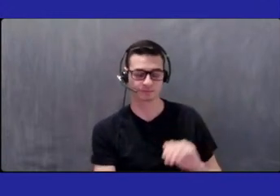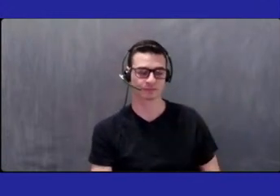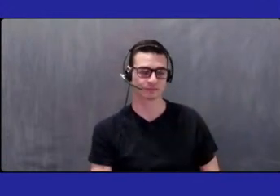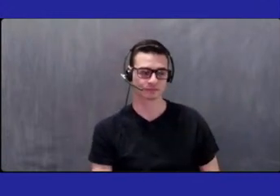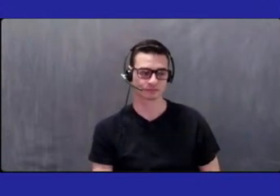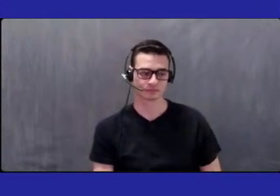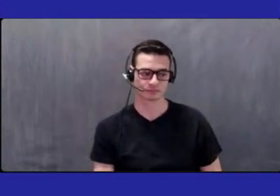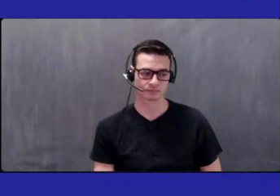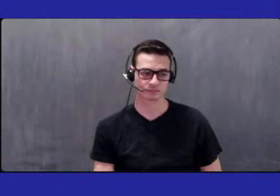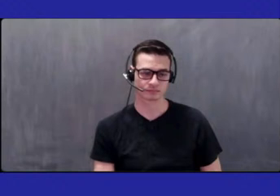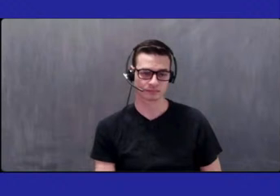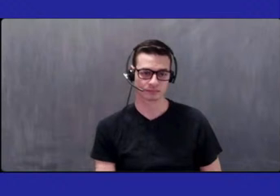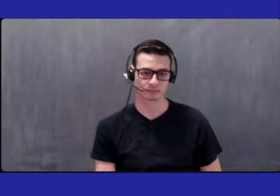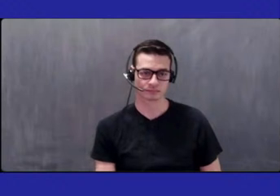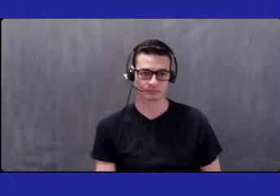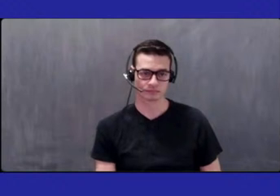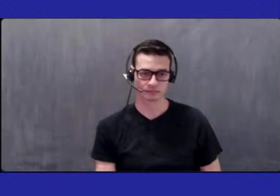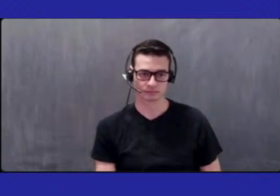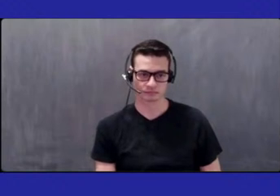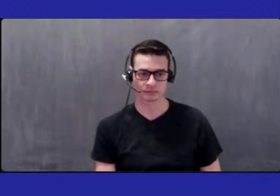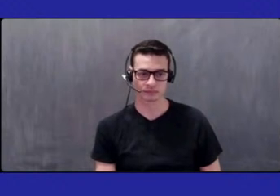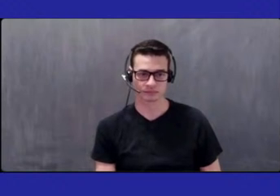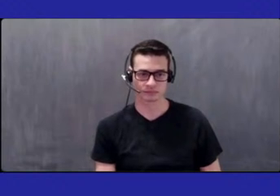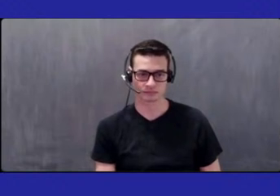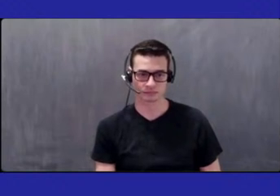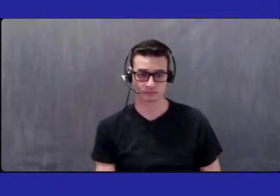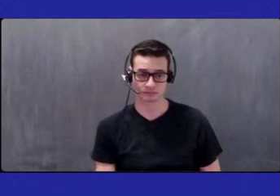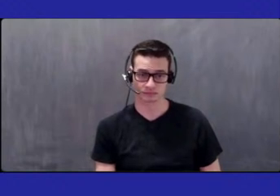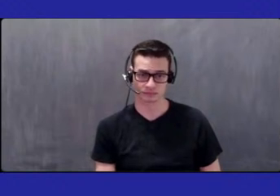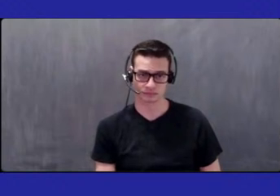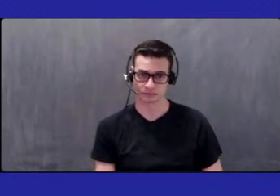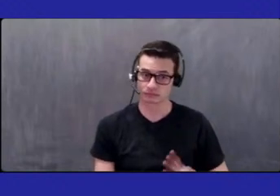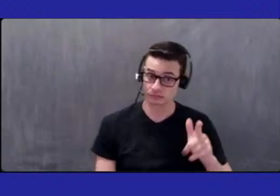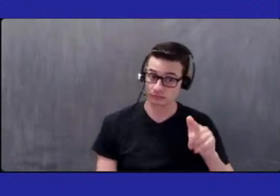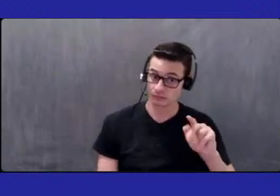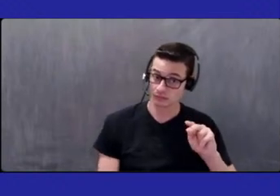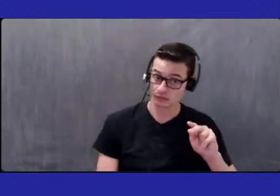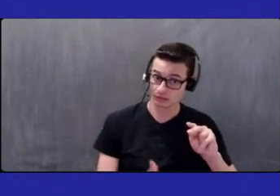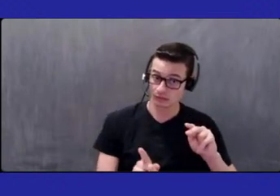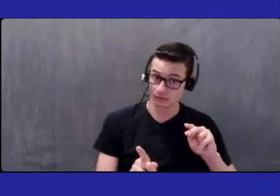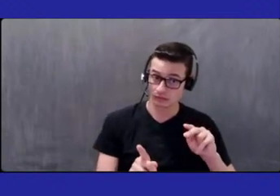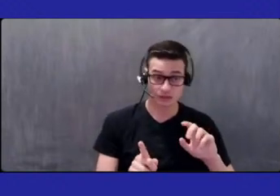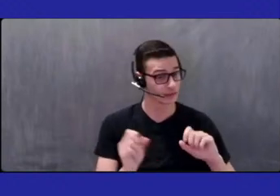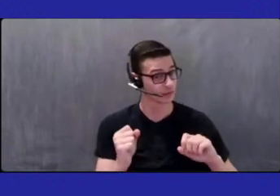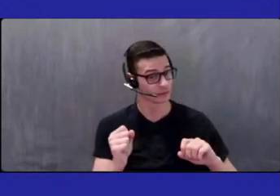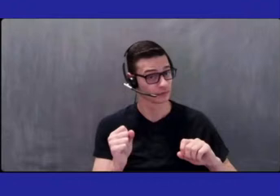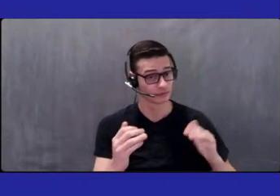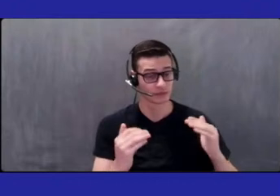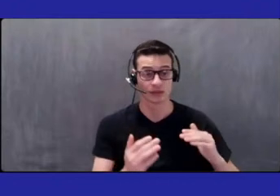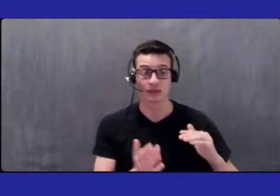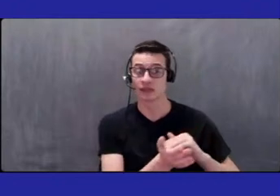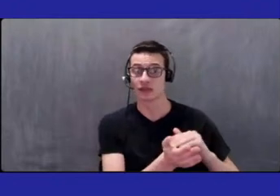Mr. Kahn, Chair. Yes. Dr. Katz. Yes.